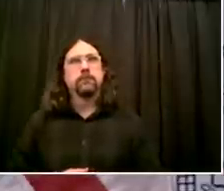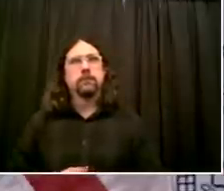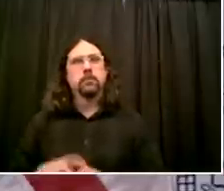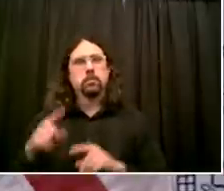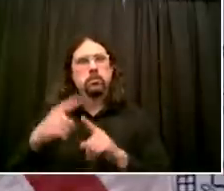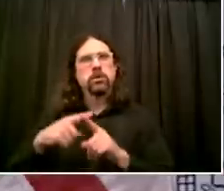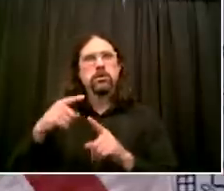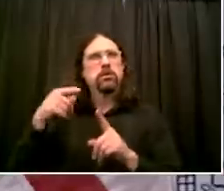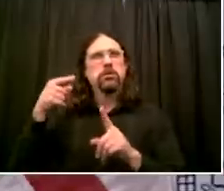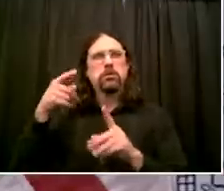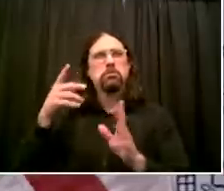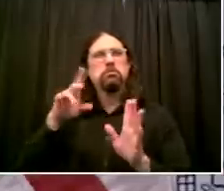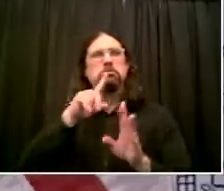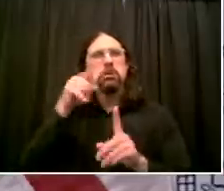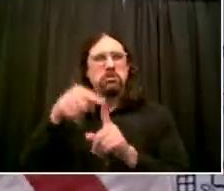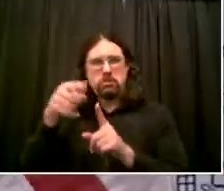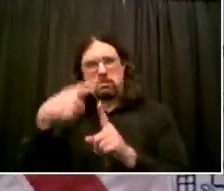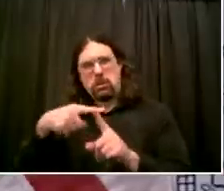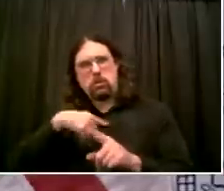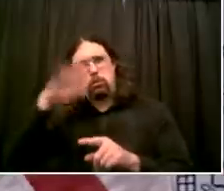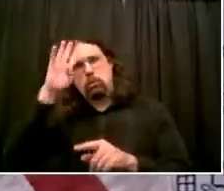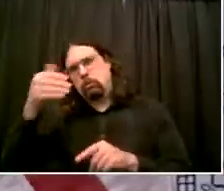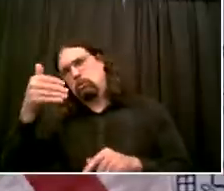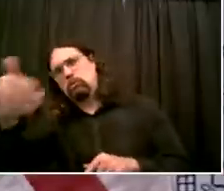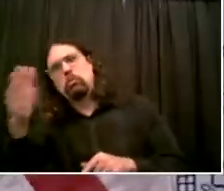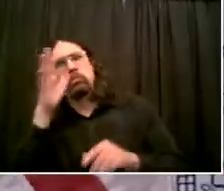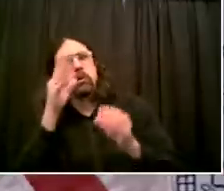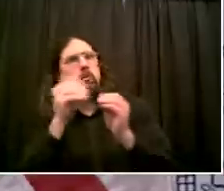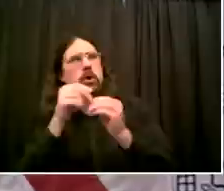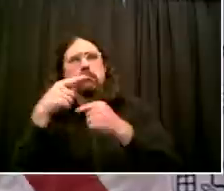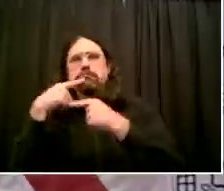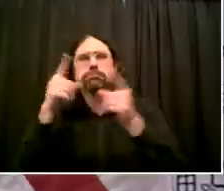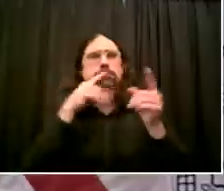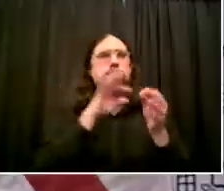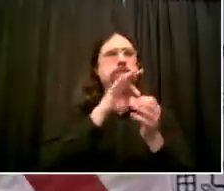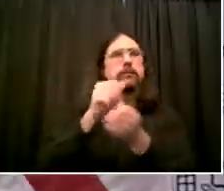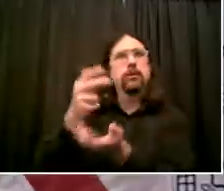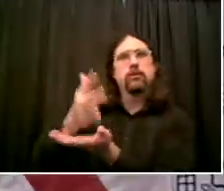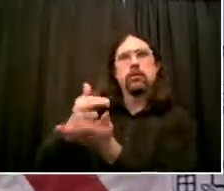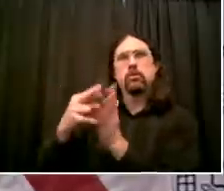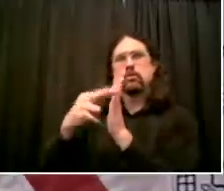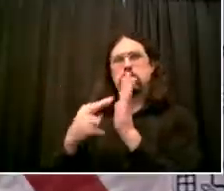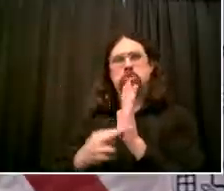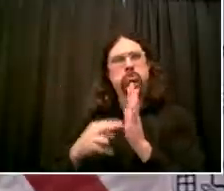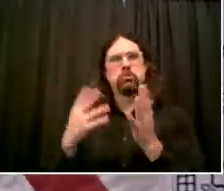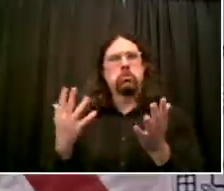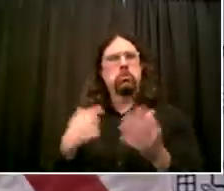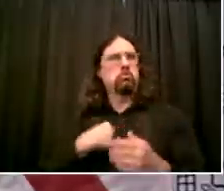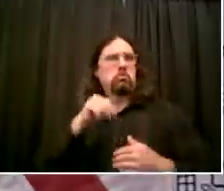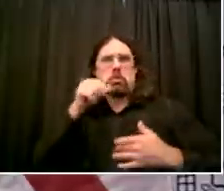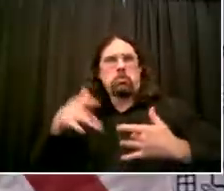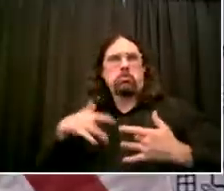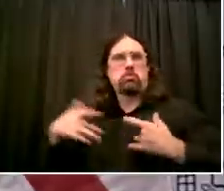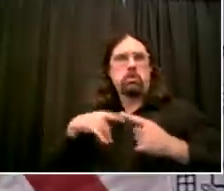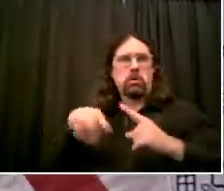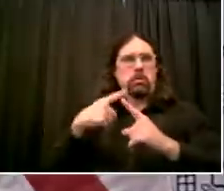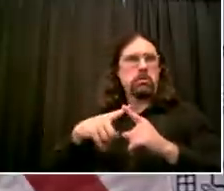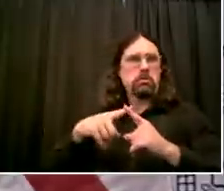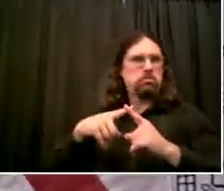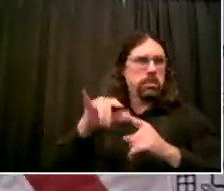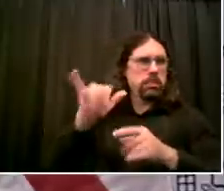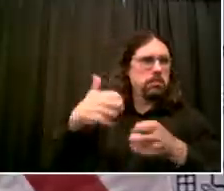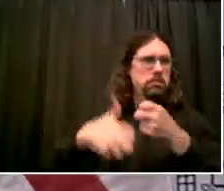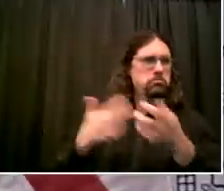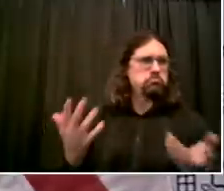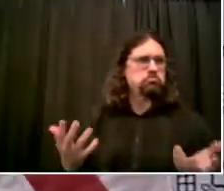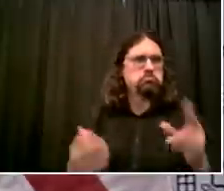Okay. My second question is for my colleague and friend, Melissa Russo, who reminds us all that the primary is coming up on Tuesday.